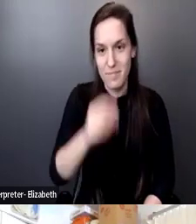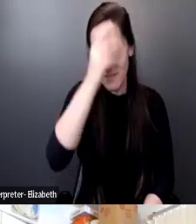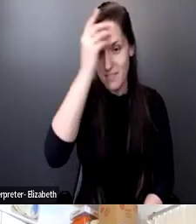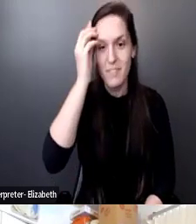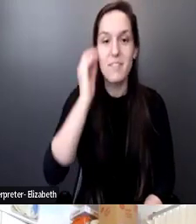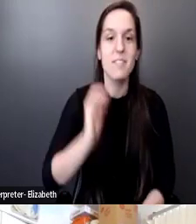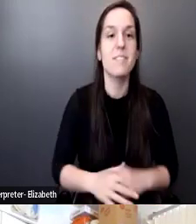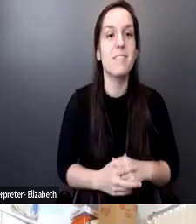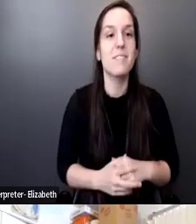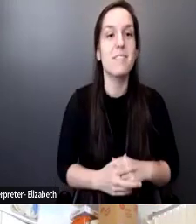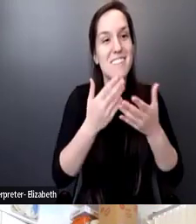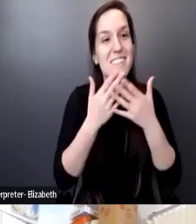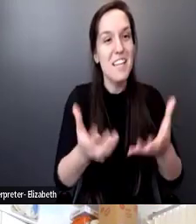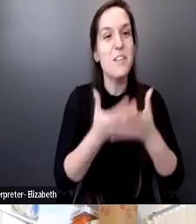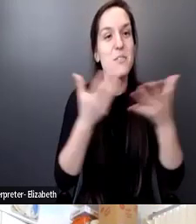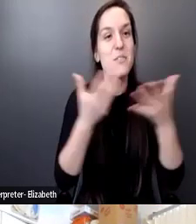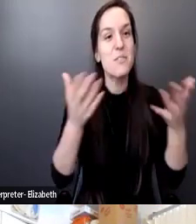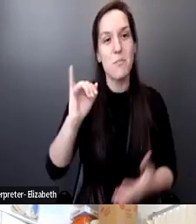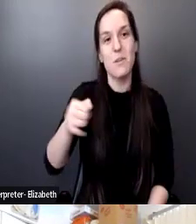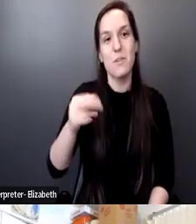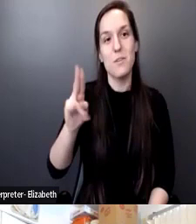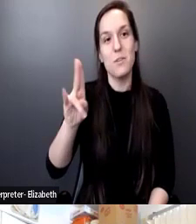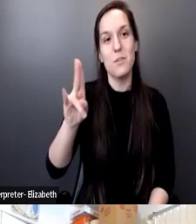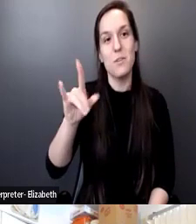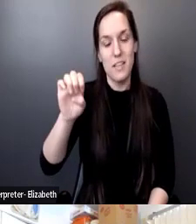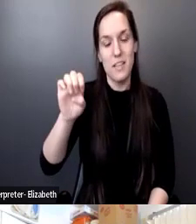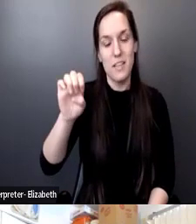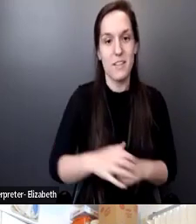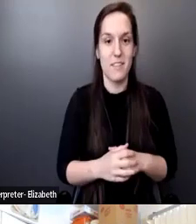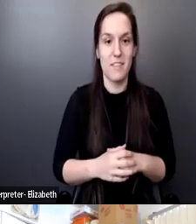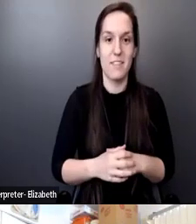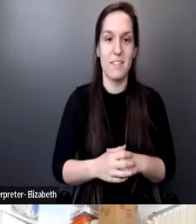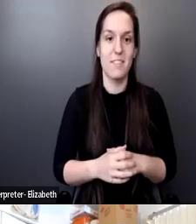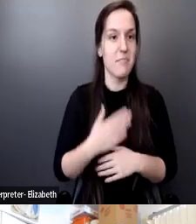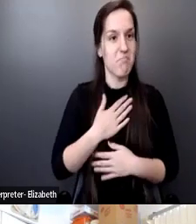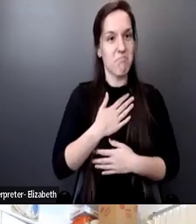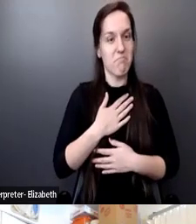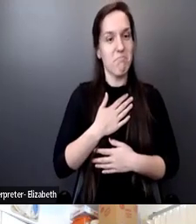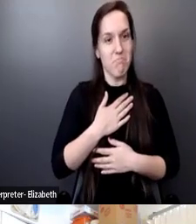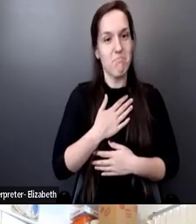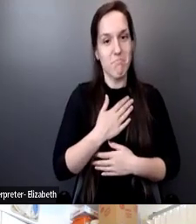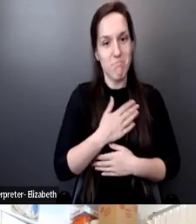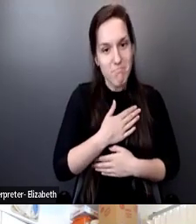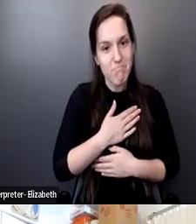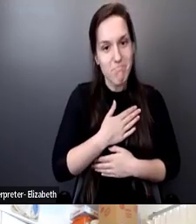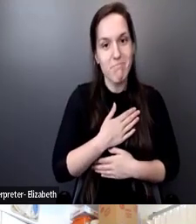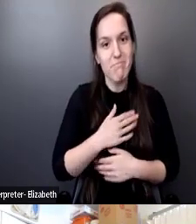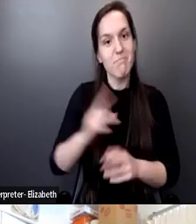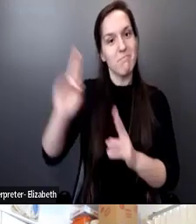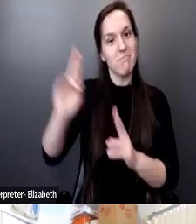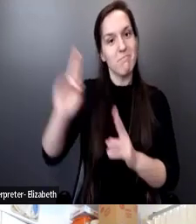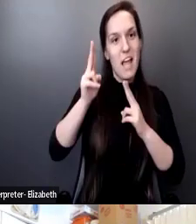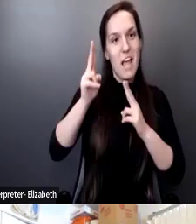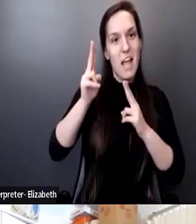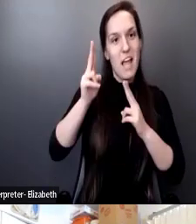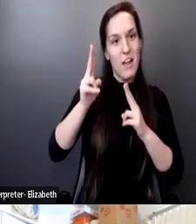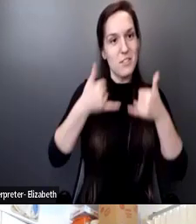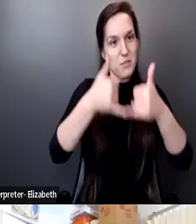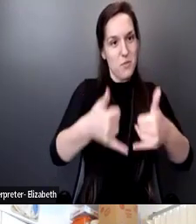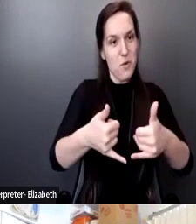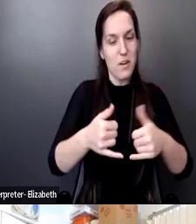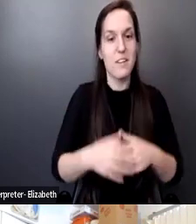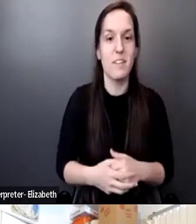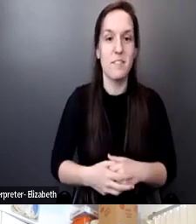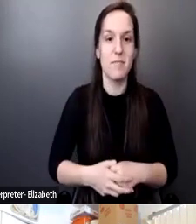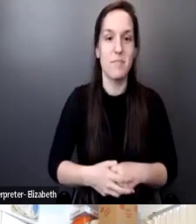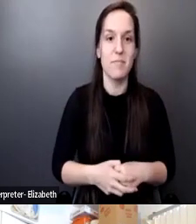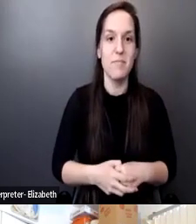Thanks so much, Julie. It's a real honor to have this award, to get this award. And I always think